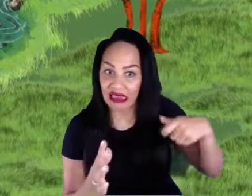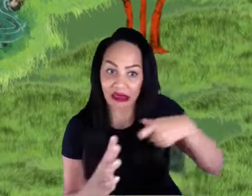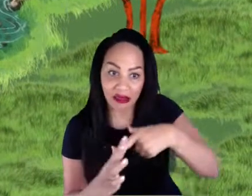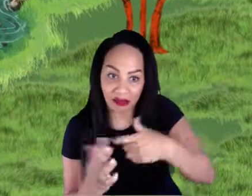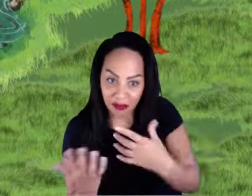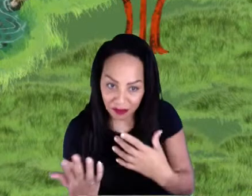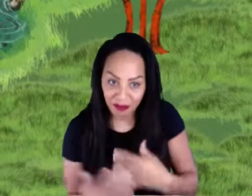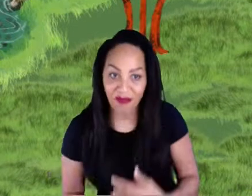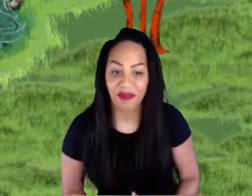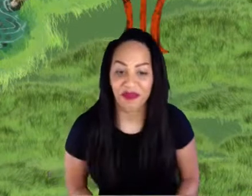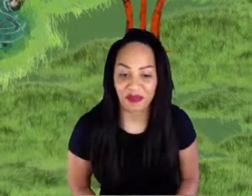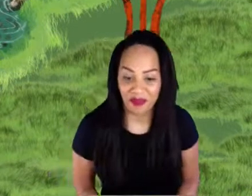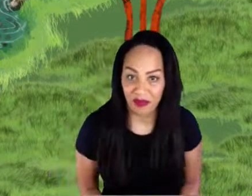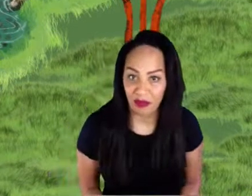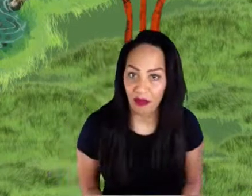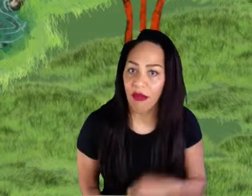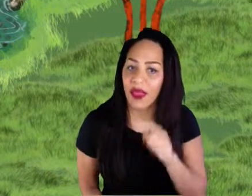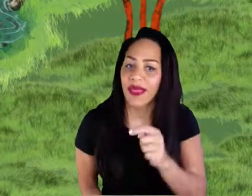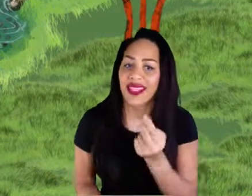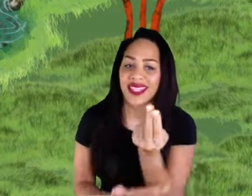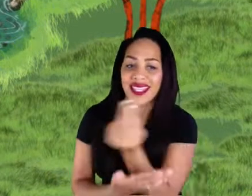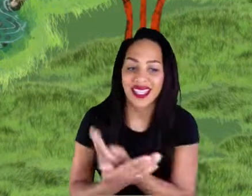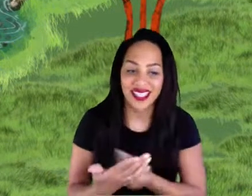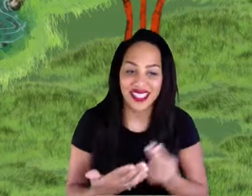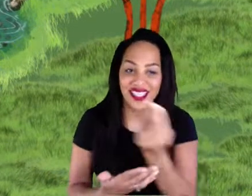This is an illustration by the wonderful Jessica.